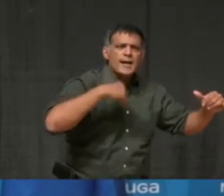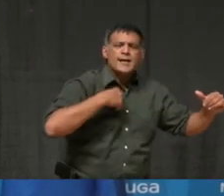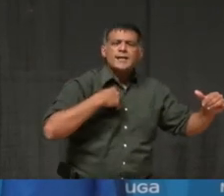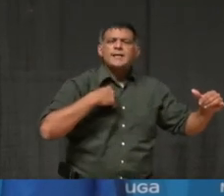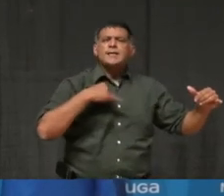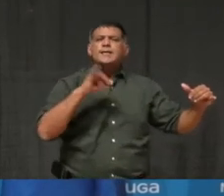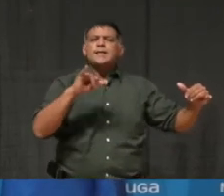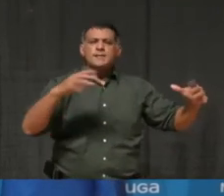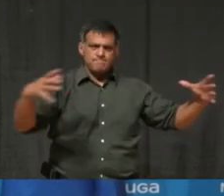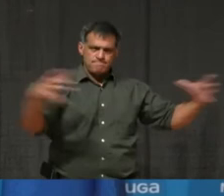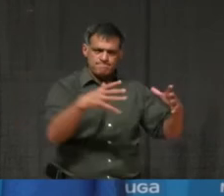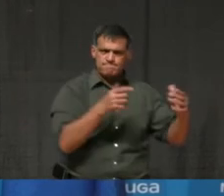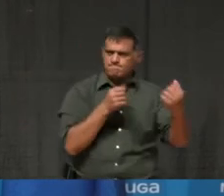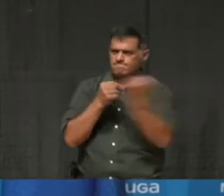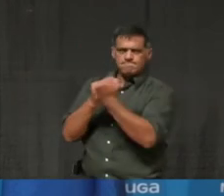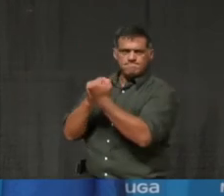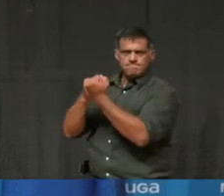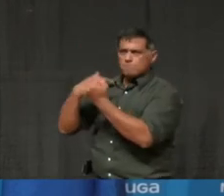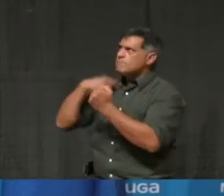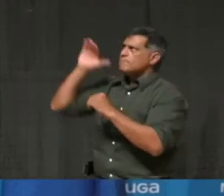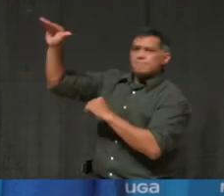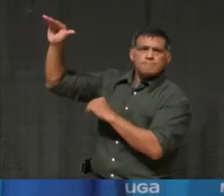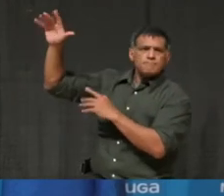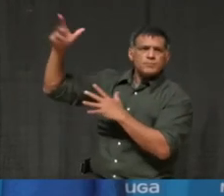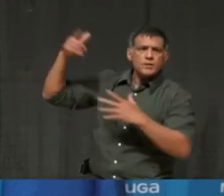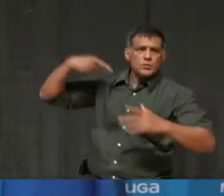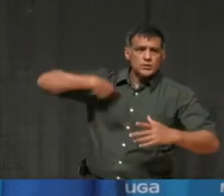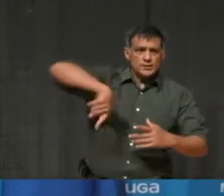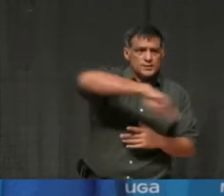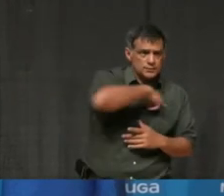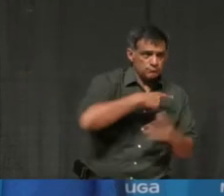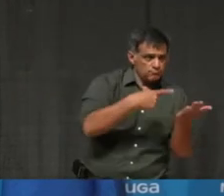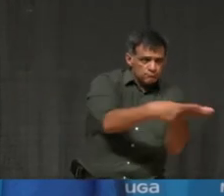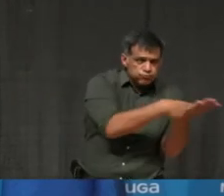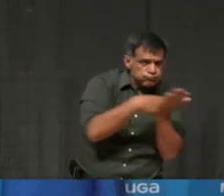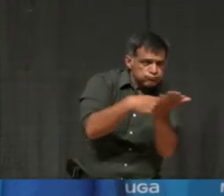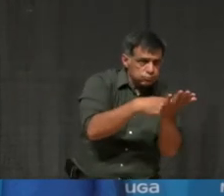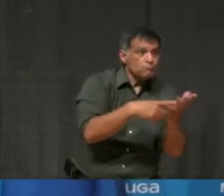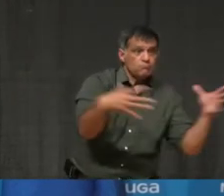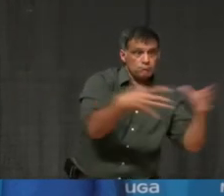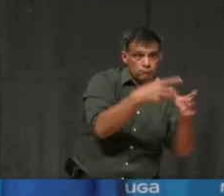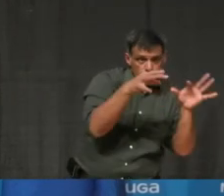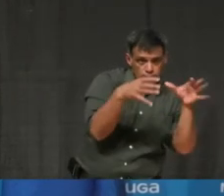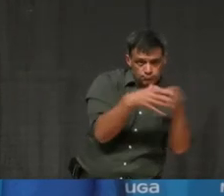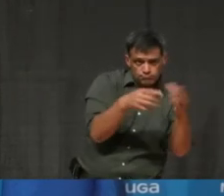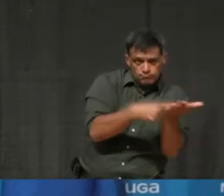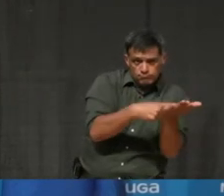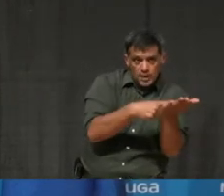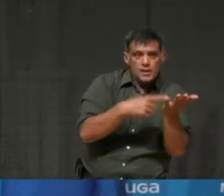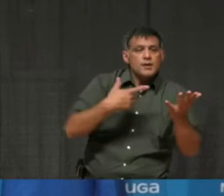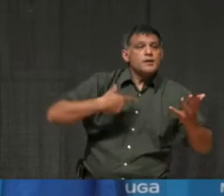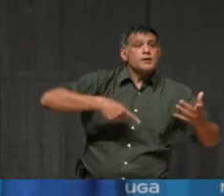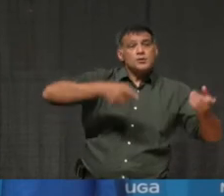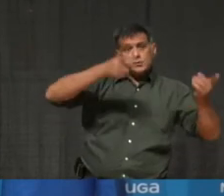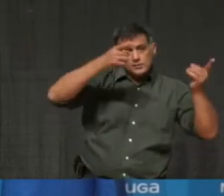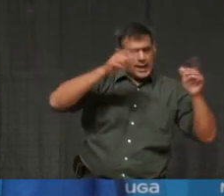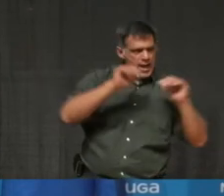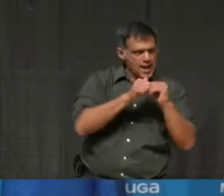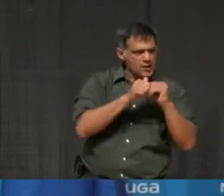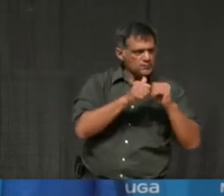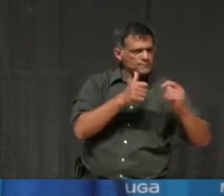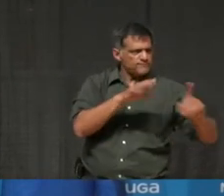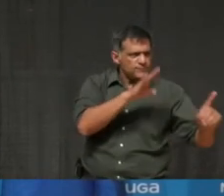effort right now can be that if we collectively continue talking together and recognizing the challenges that we are faced on a daily basis.